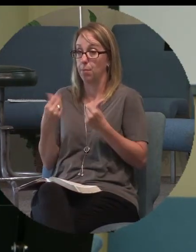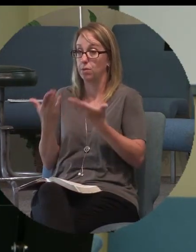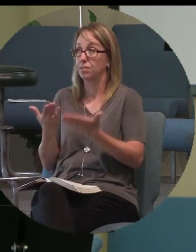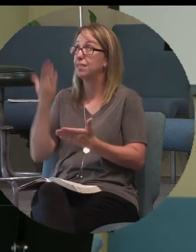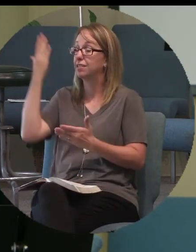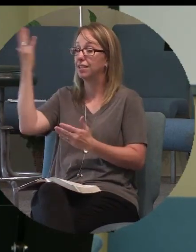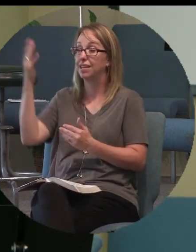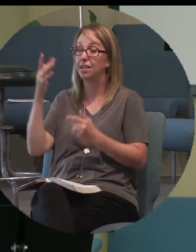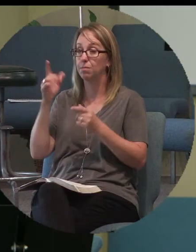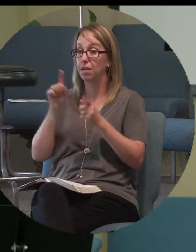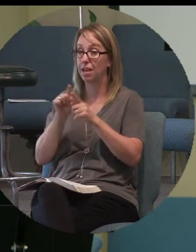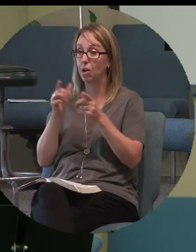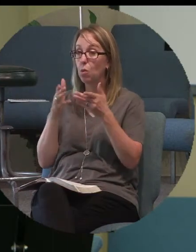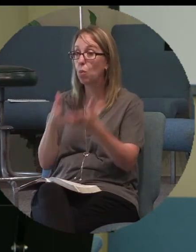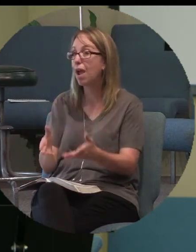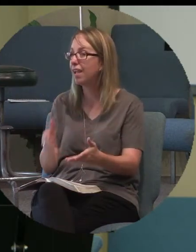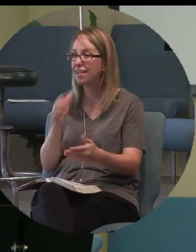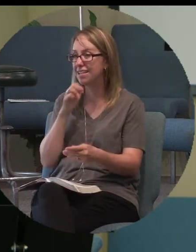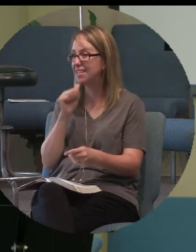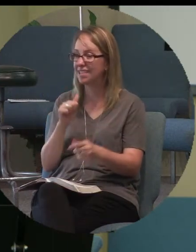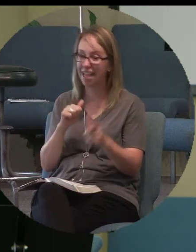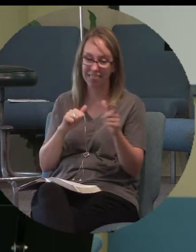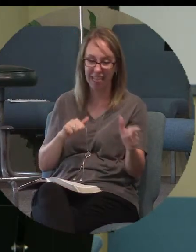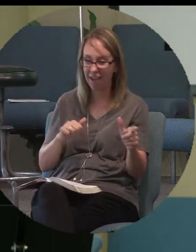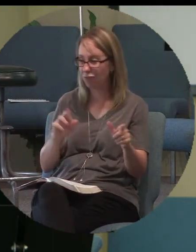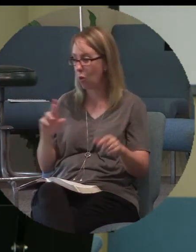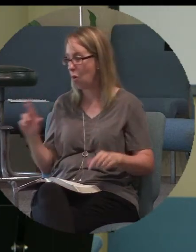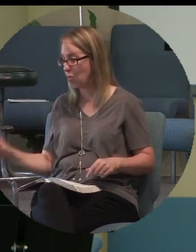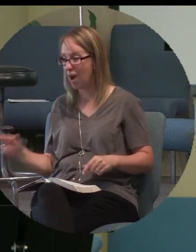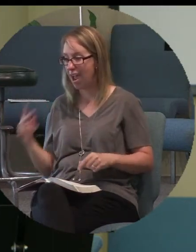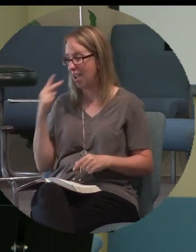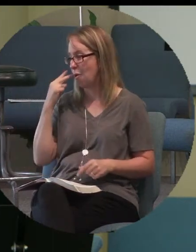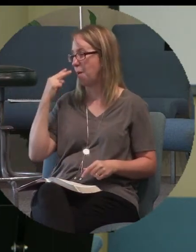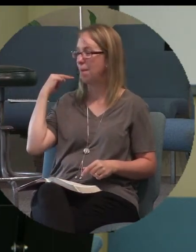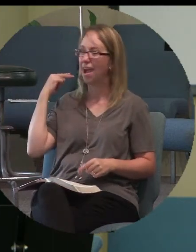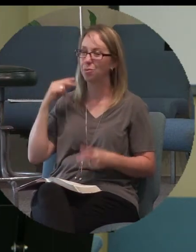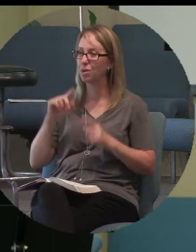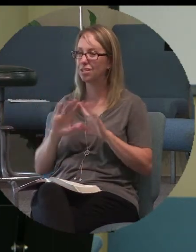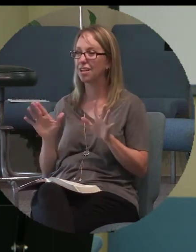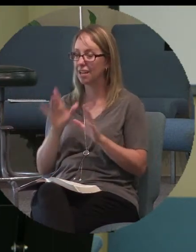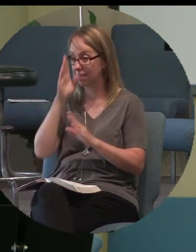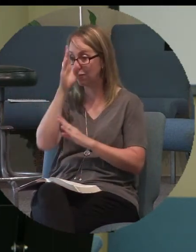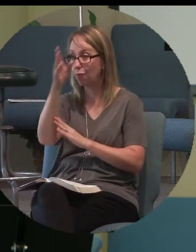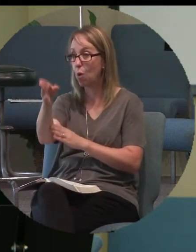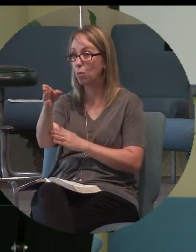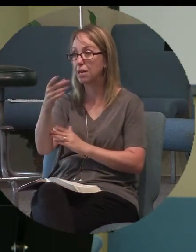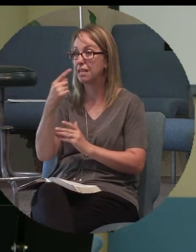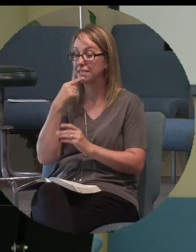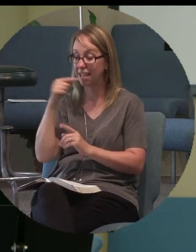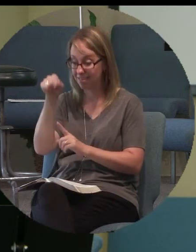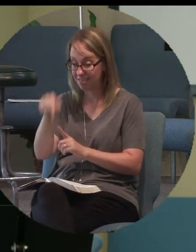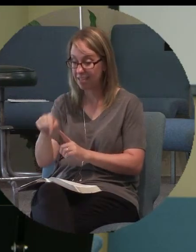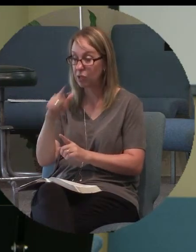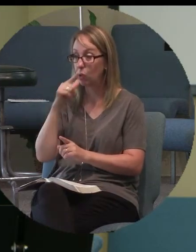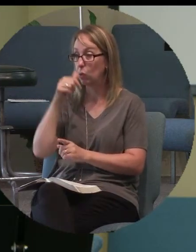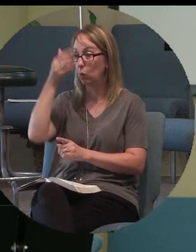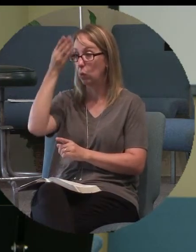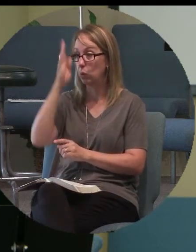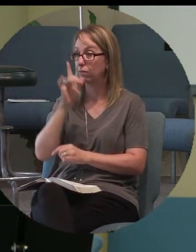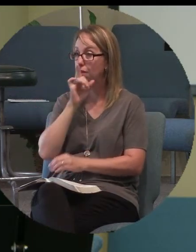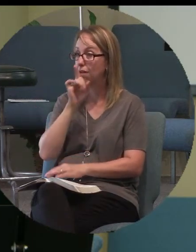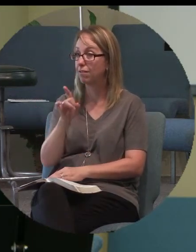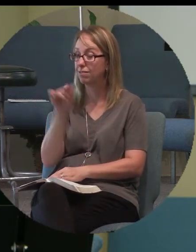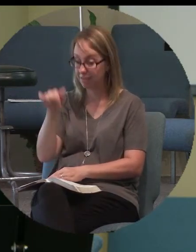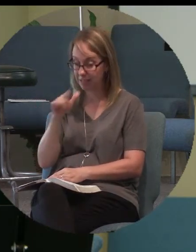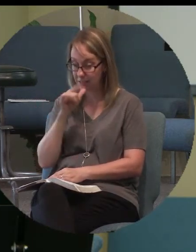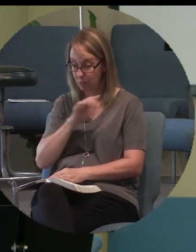way that isn't left leaning isn't right leaning isn't backward looking that is forward looking saying this is who God is. This is who